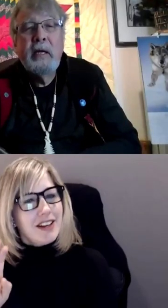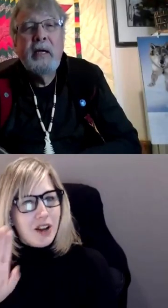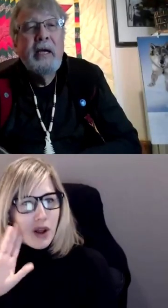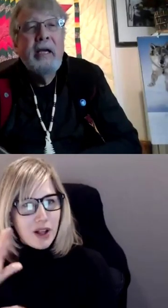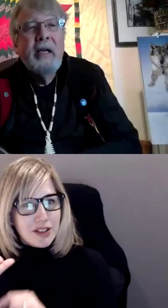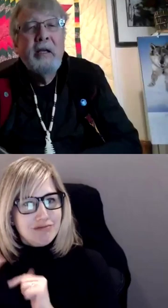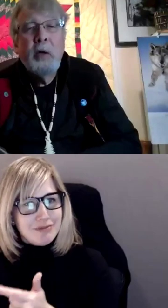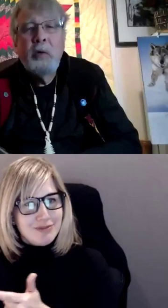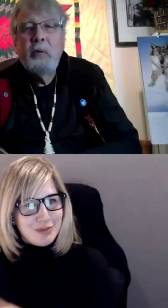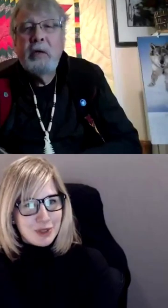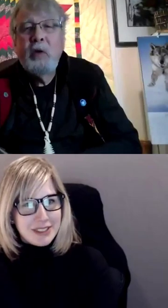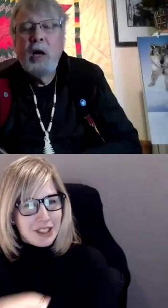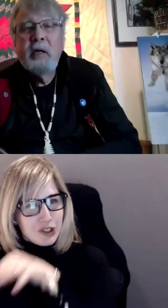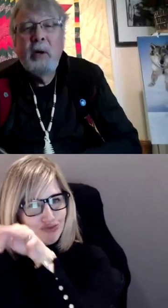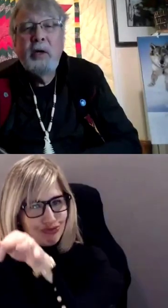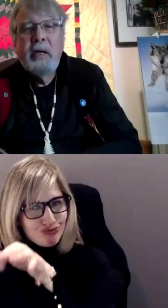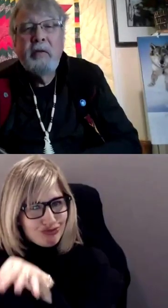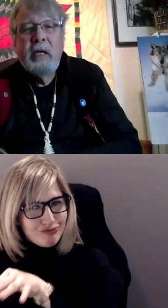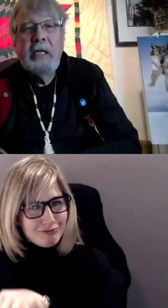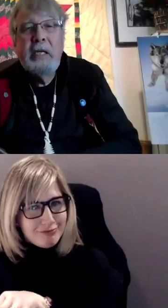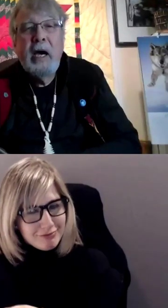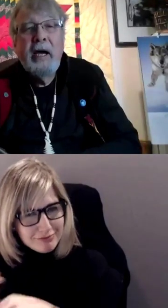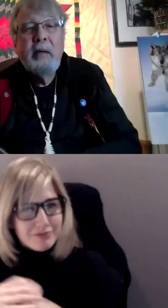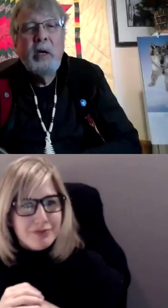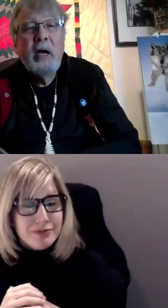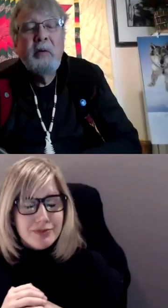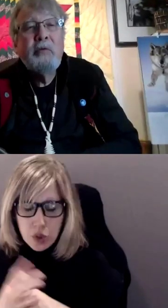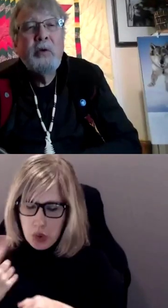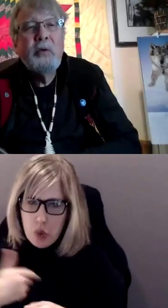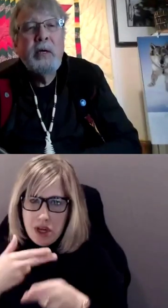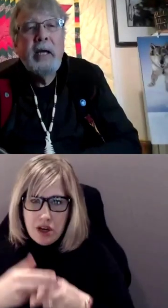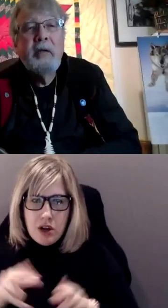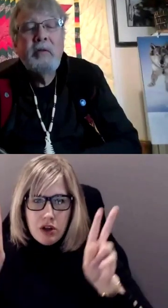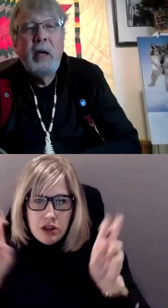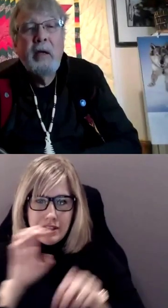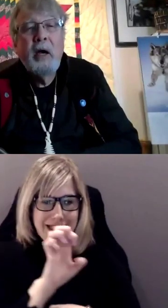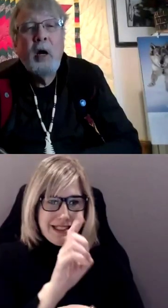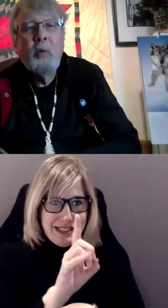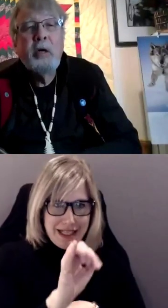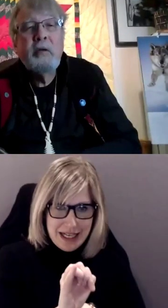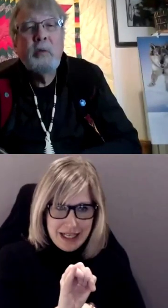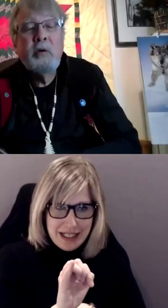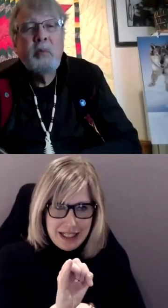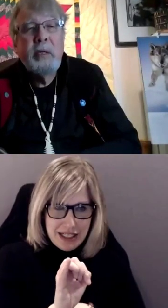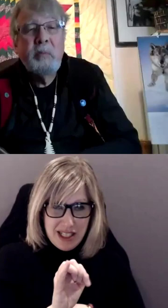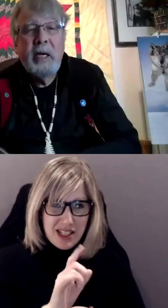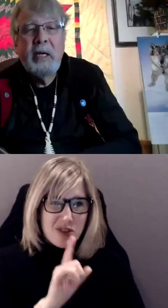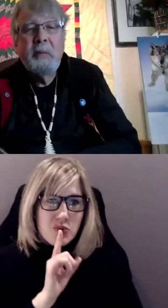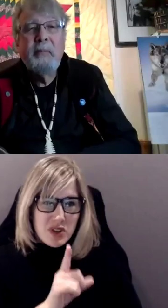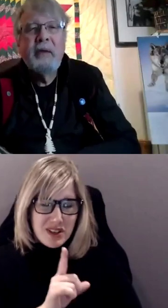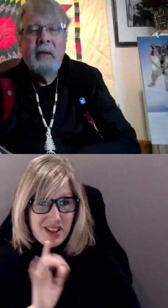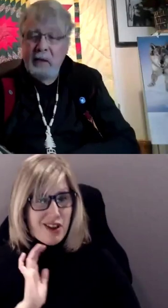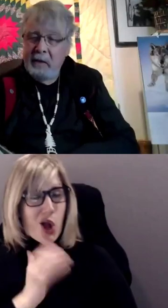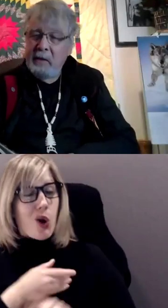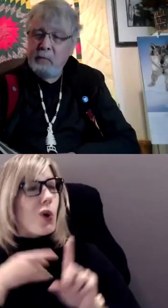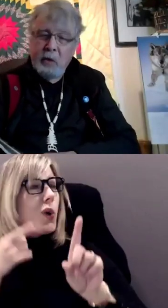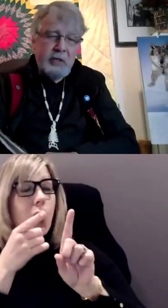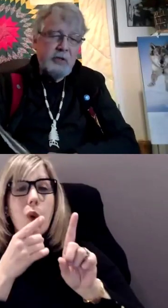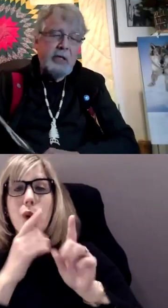to we've talked about it as edi but i refer to it as our work towards peacemaking